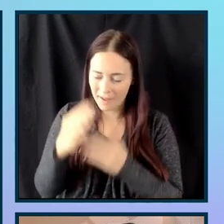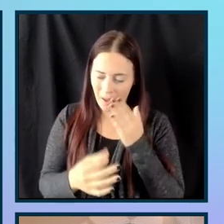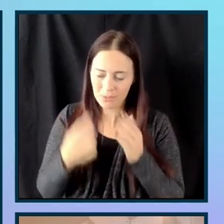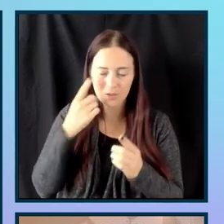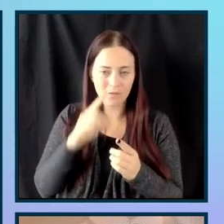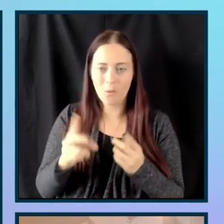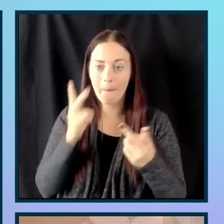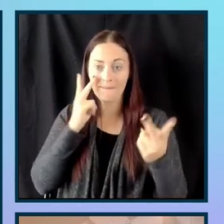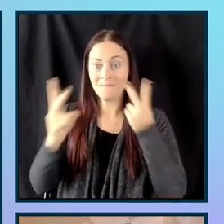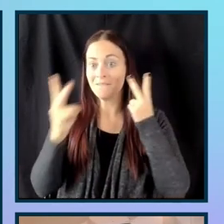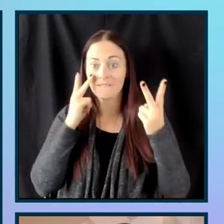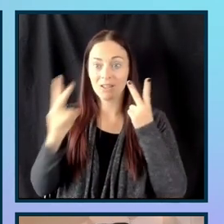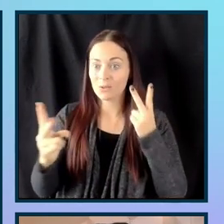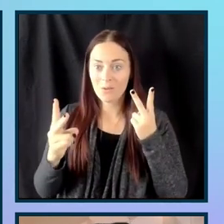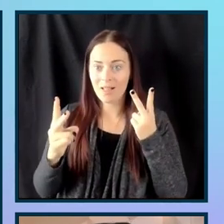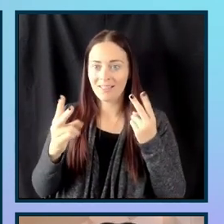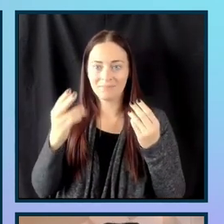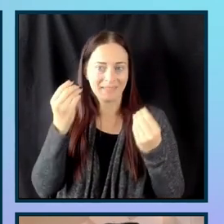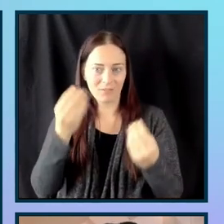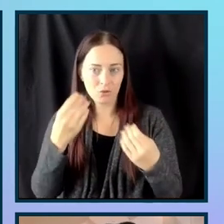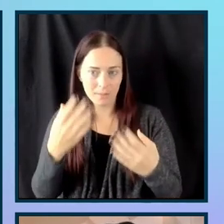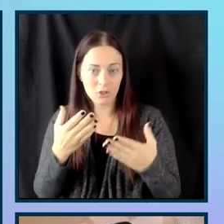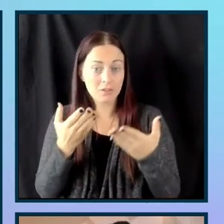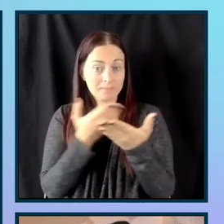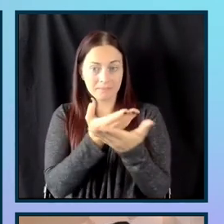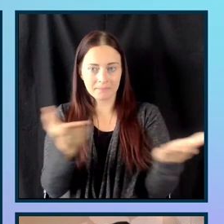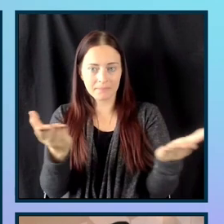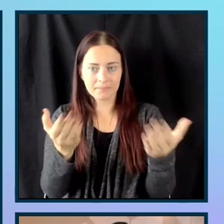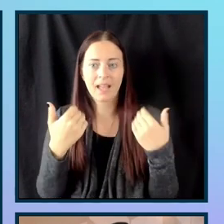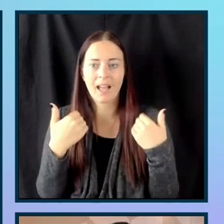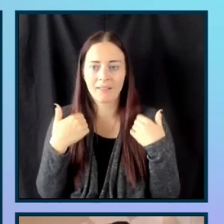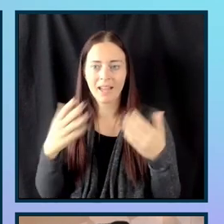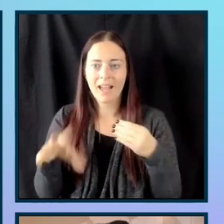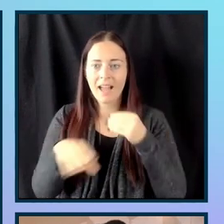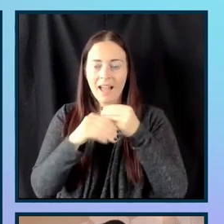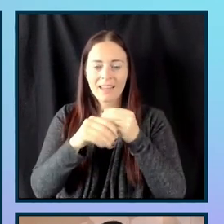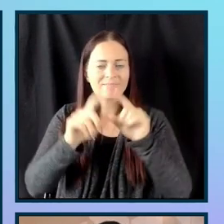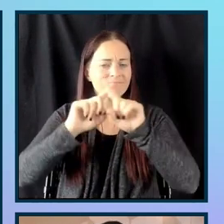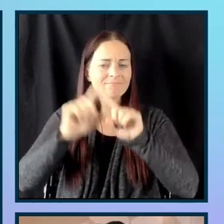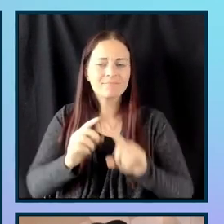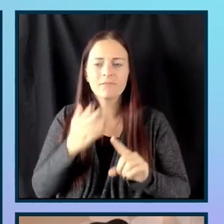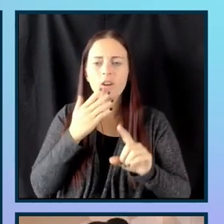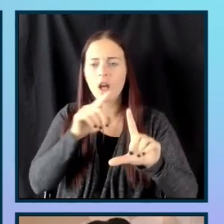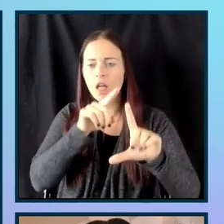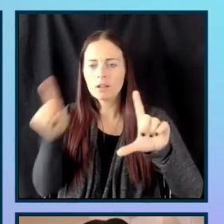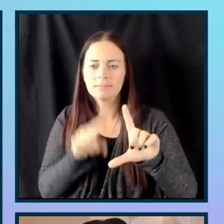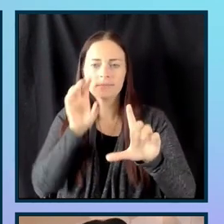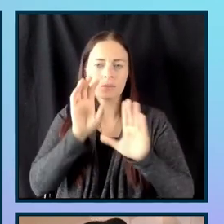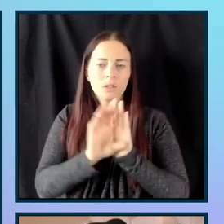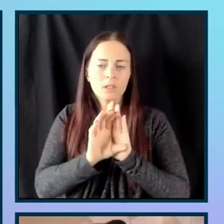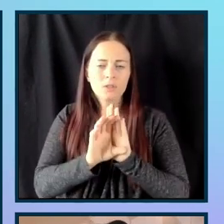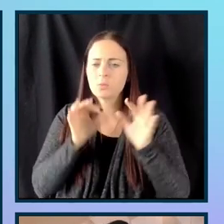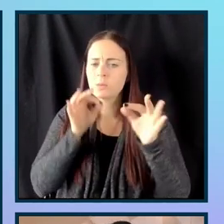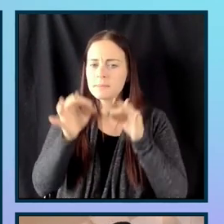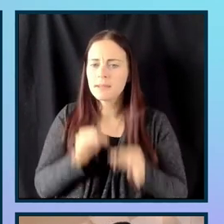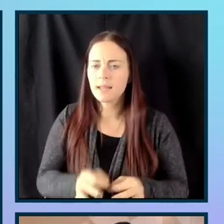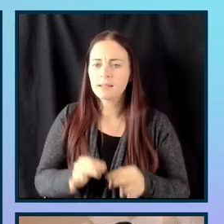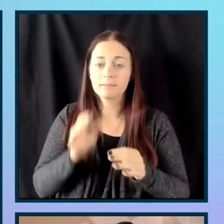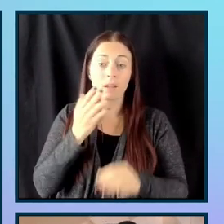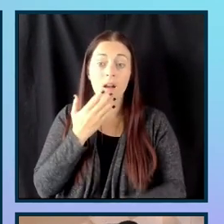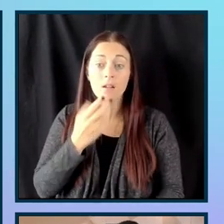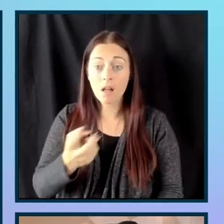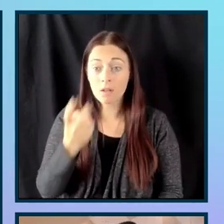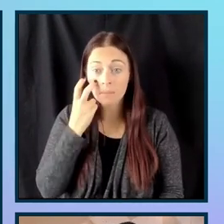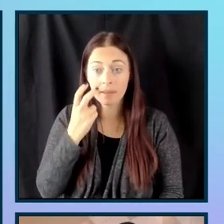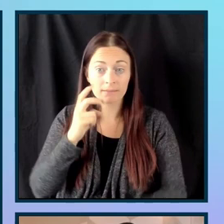any information. Here I've added on the slide different color wheels displaying different types of color blindness. So all the way to